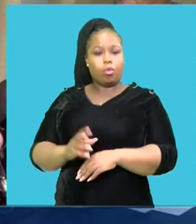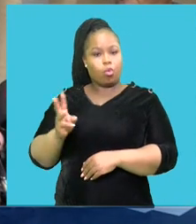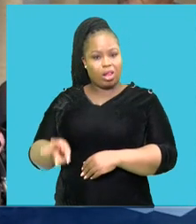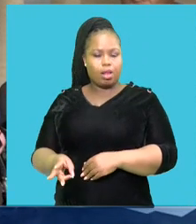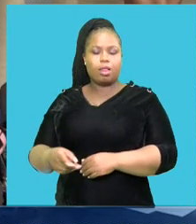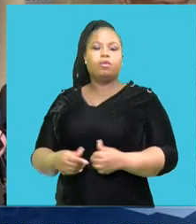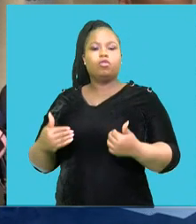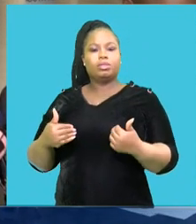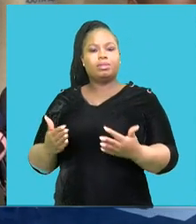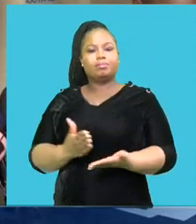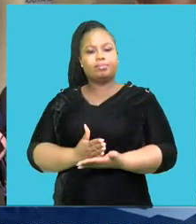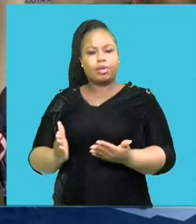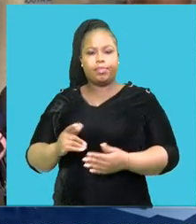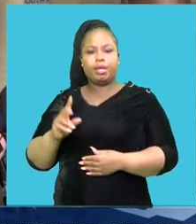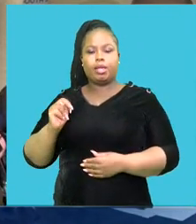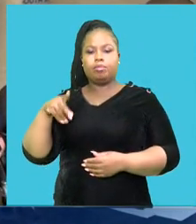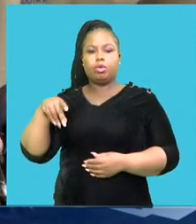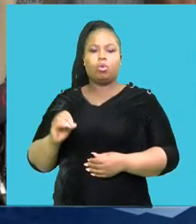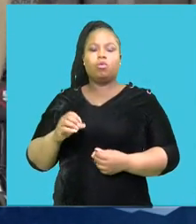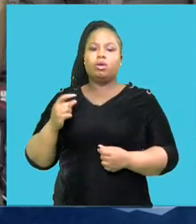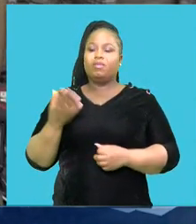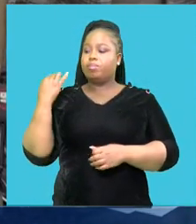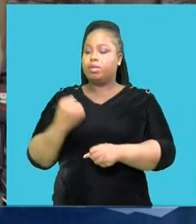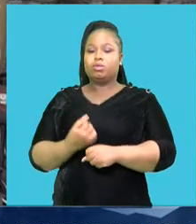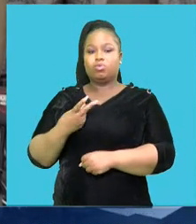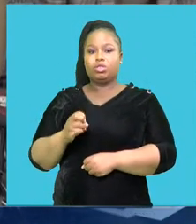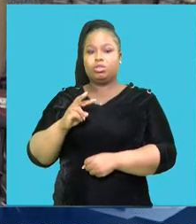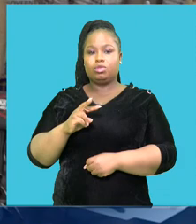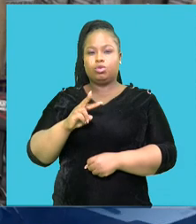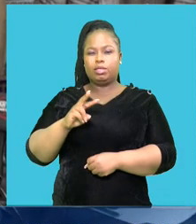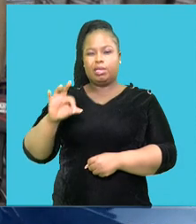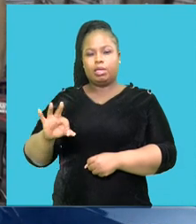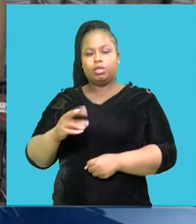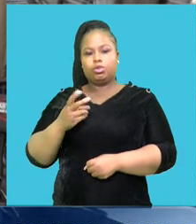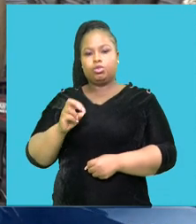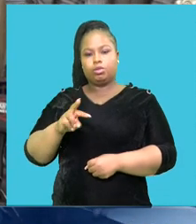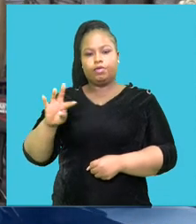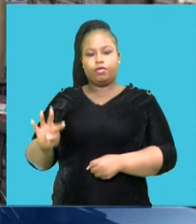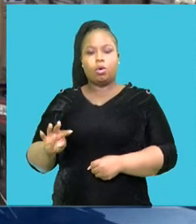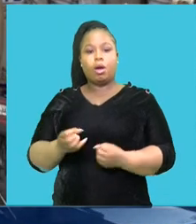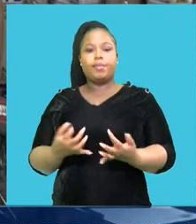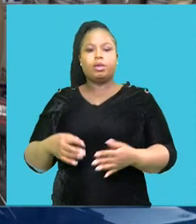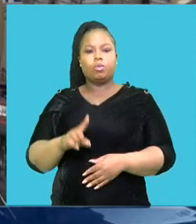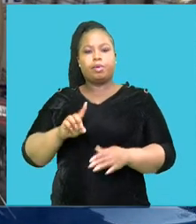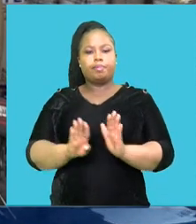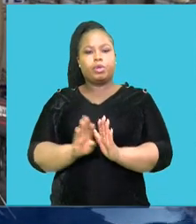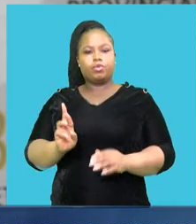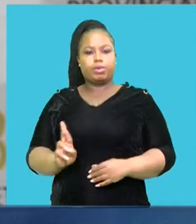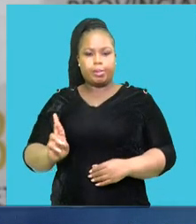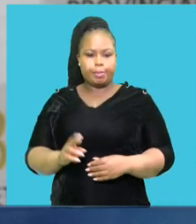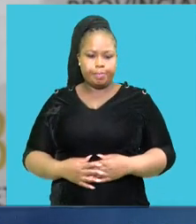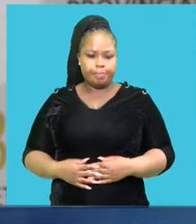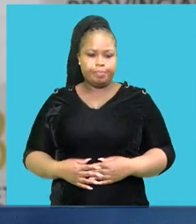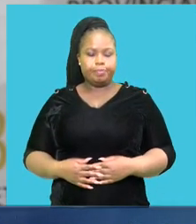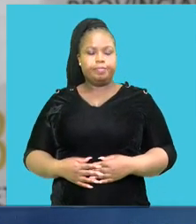Kusla toluwabi wa maali luka 2023 na 2024 uluzi pilio nize randi. We are deeply